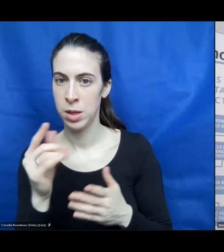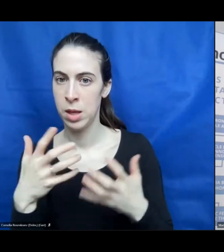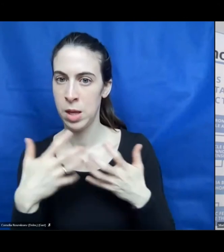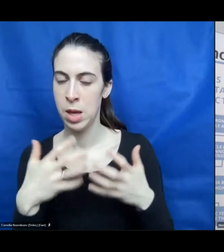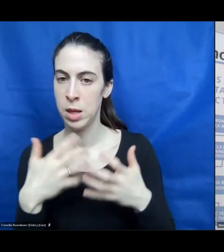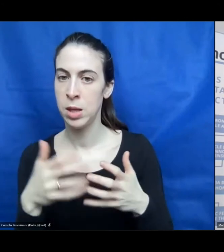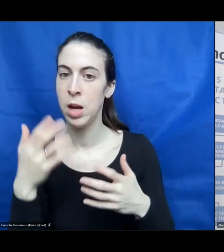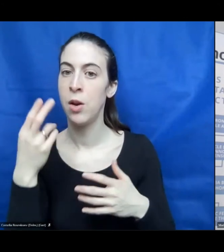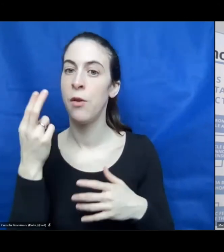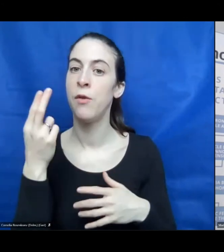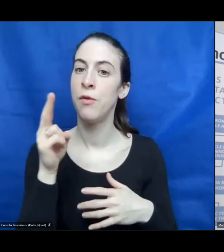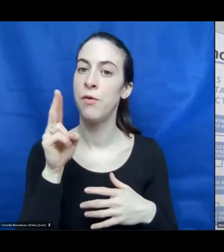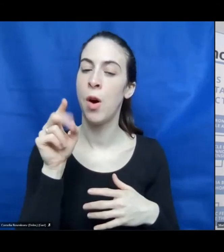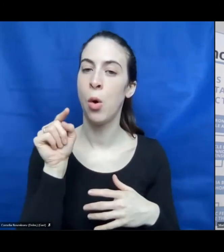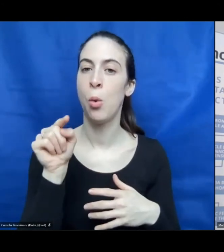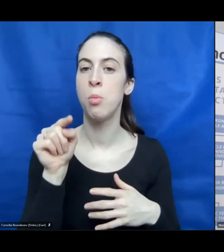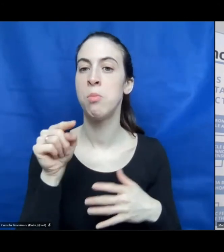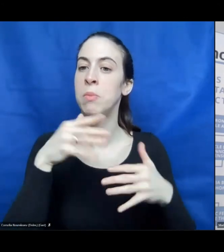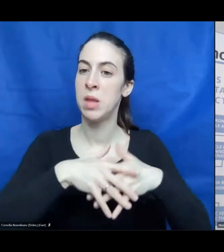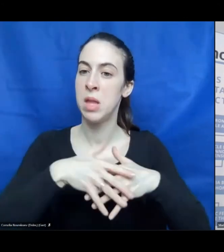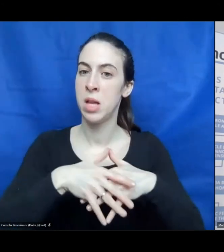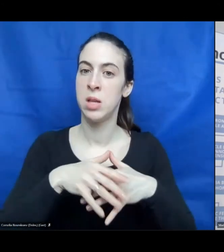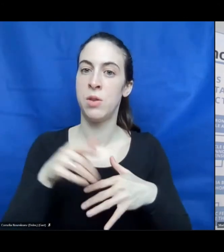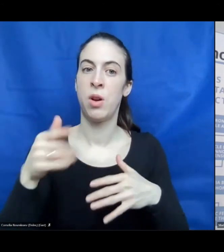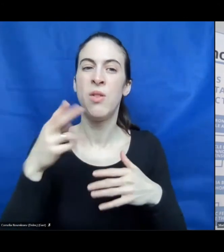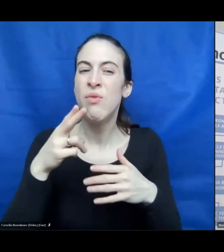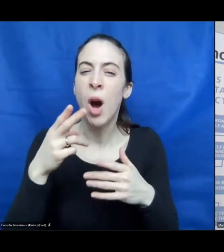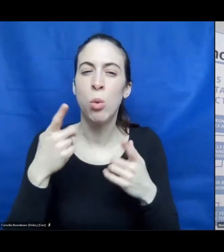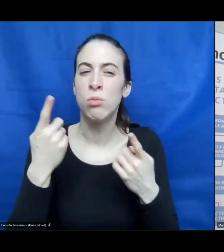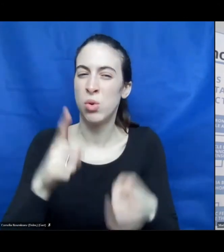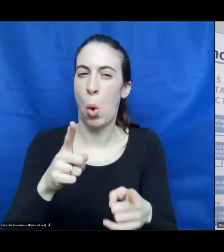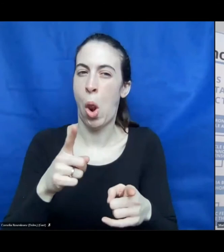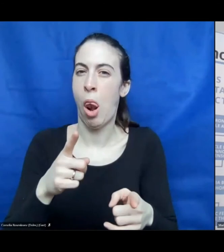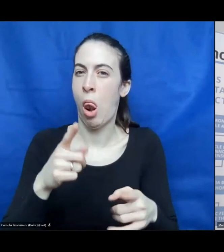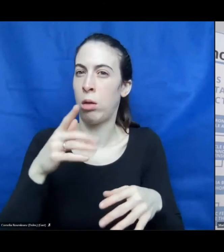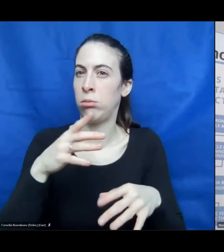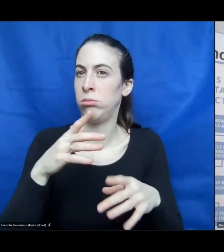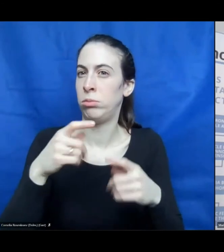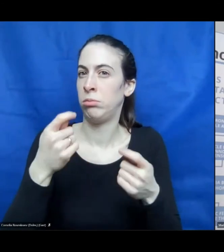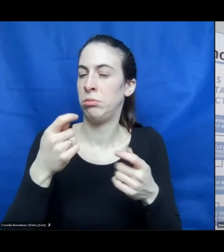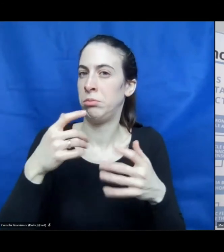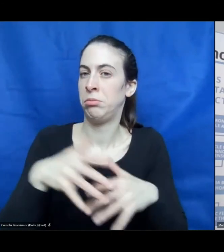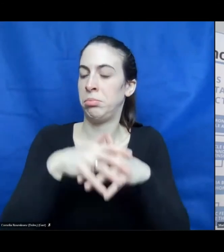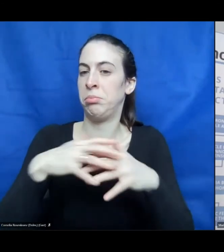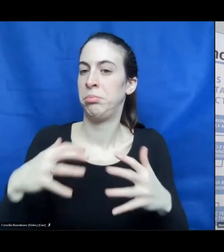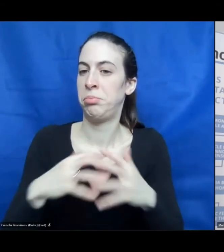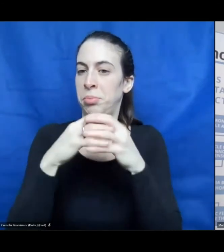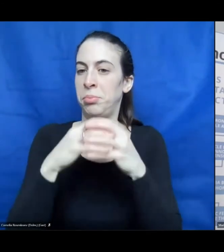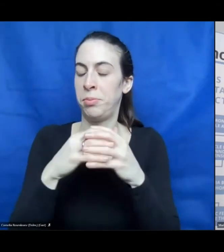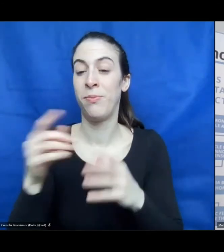why should such a network exist? He mentioned the fact that we should